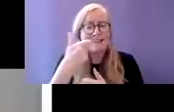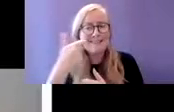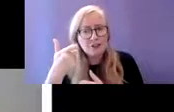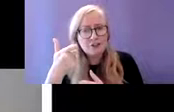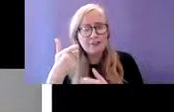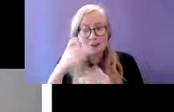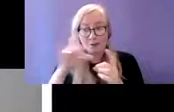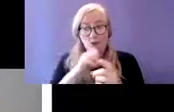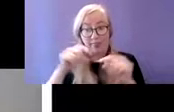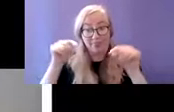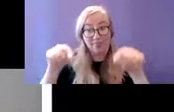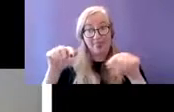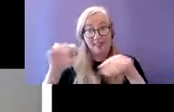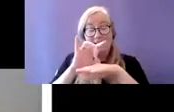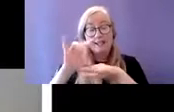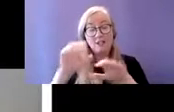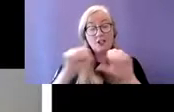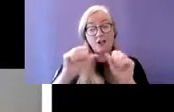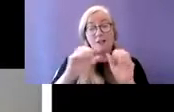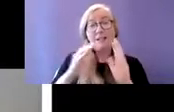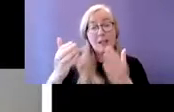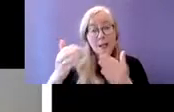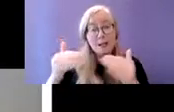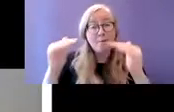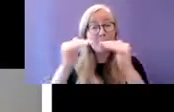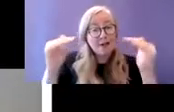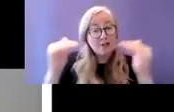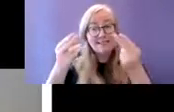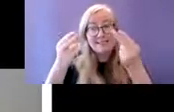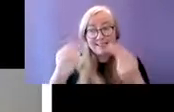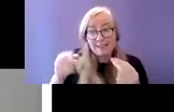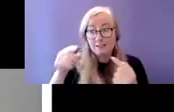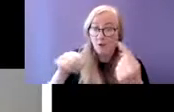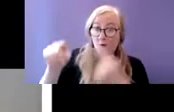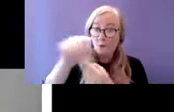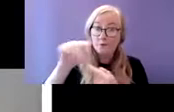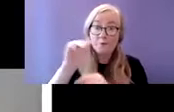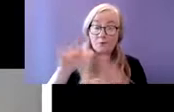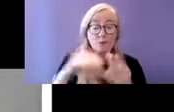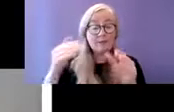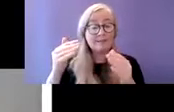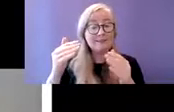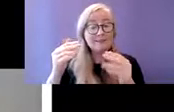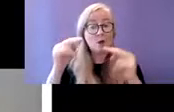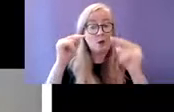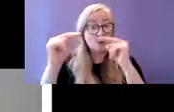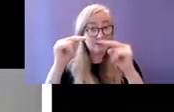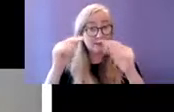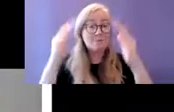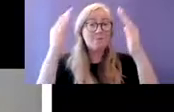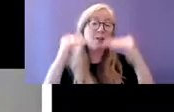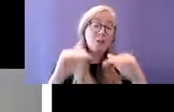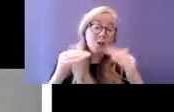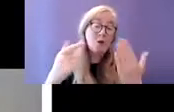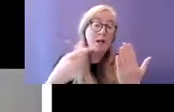of people with autism so in relation to policies infrastructure and training we're recommending that there